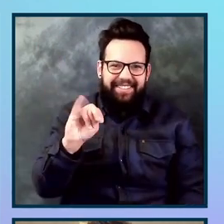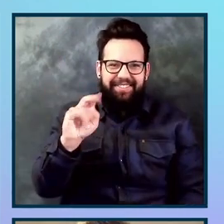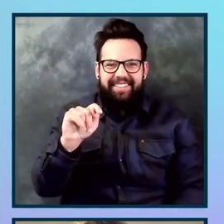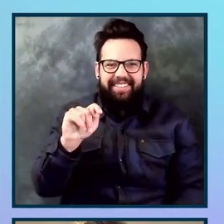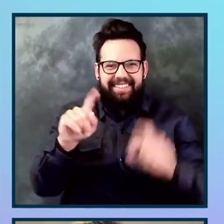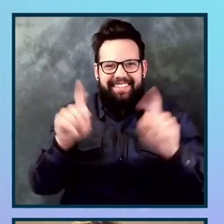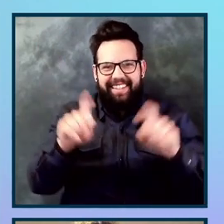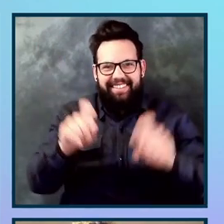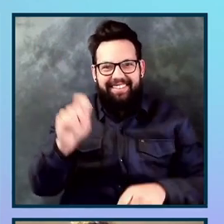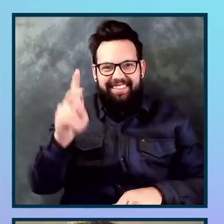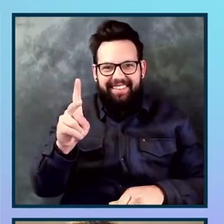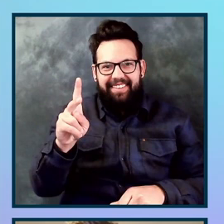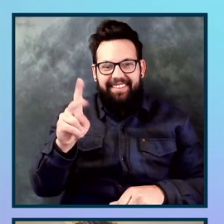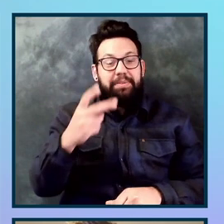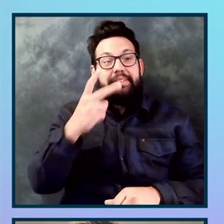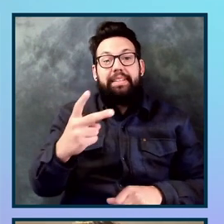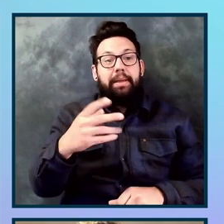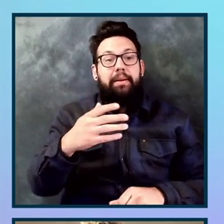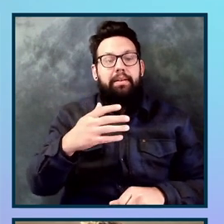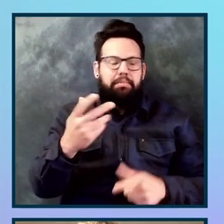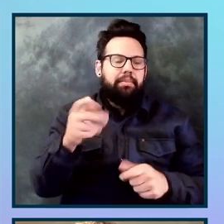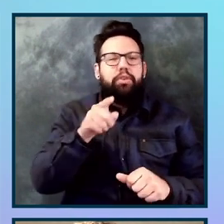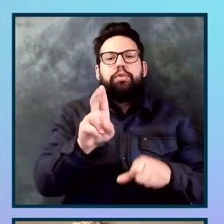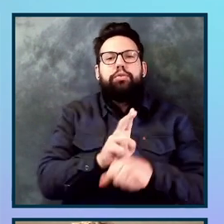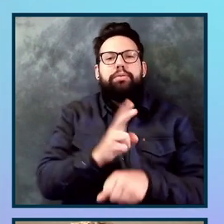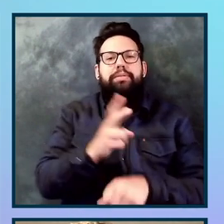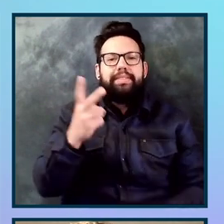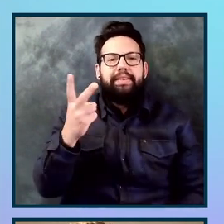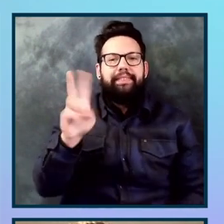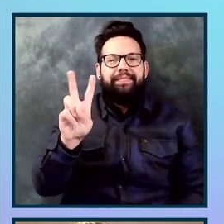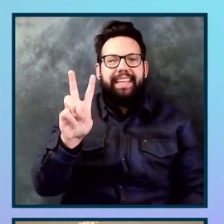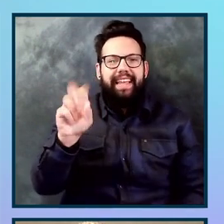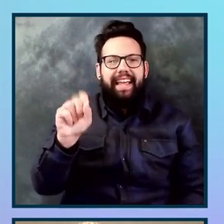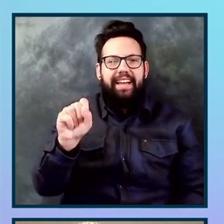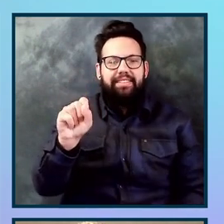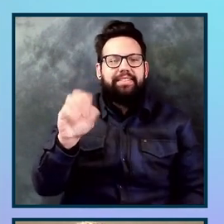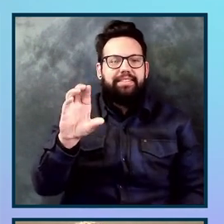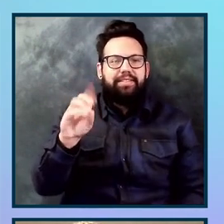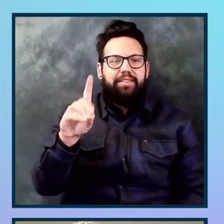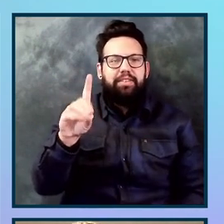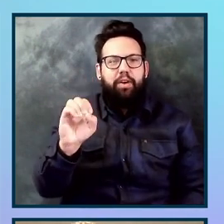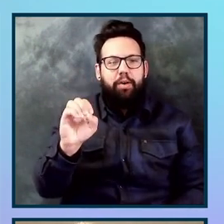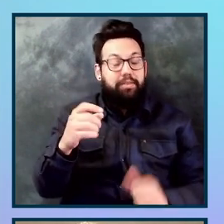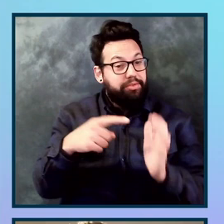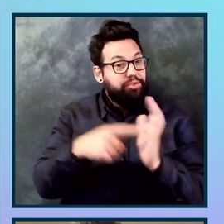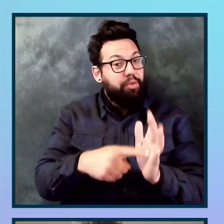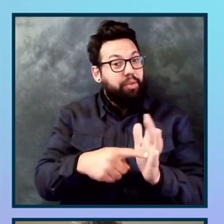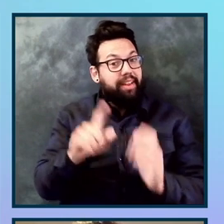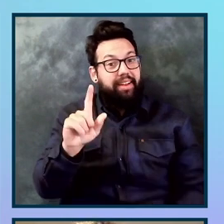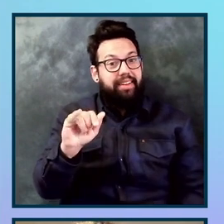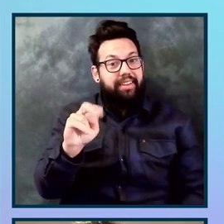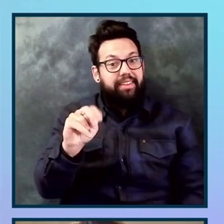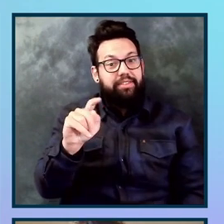what we're looking at now is my code editor. I'm in VS code right where I was showing off the cool, uh, linter. And, um, I have some, I have some unit